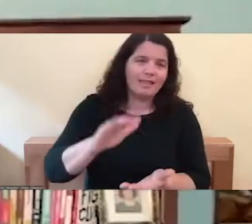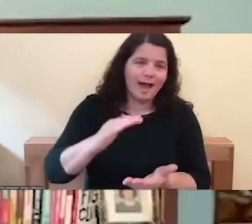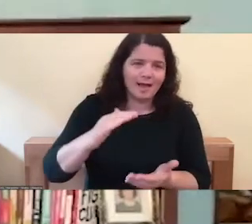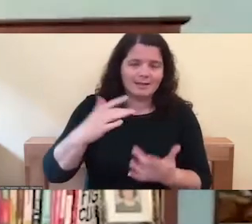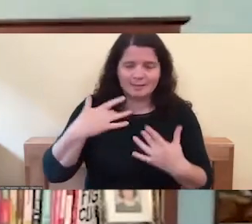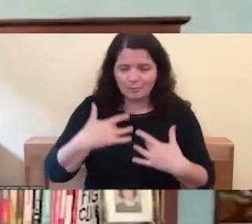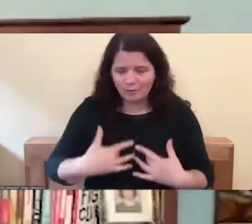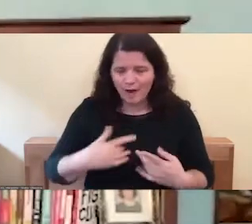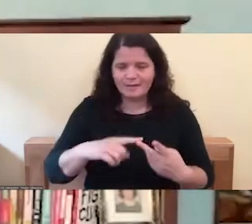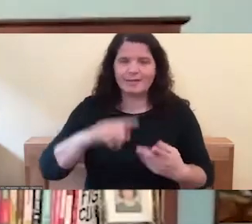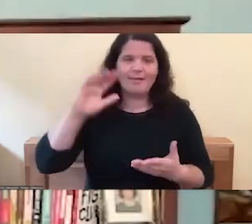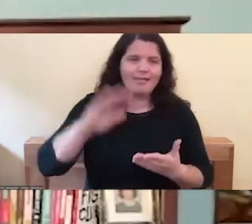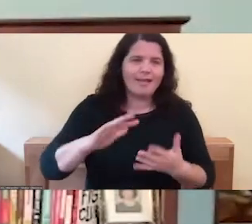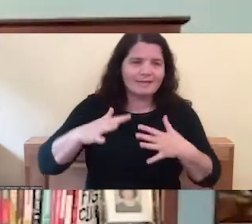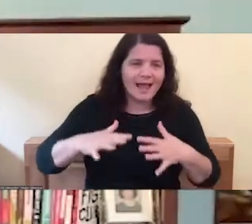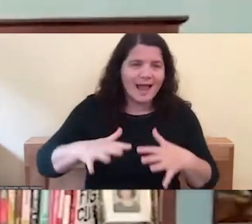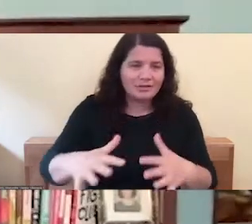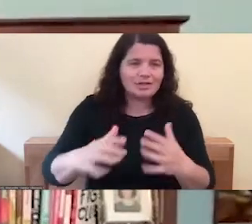have an open heart.